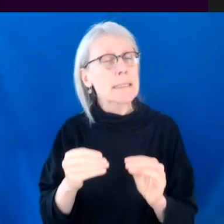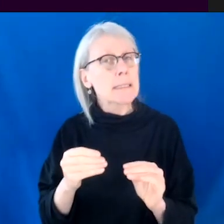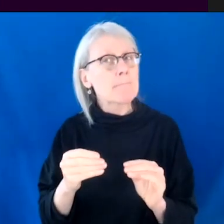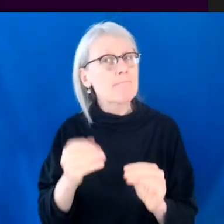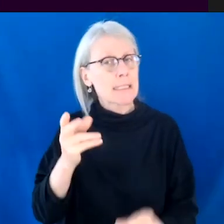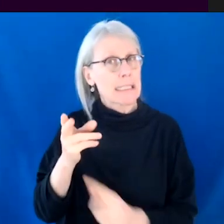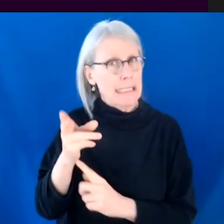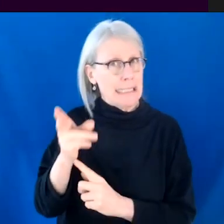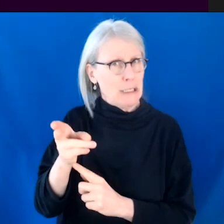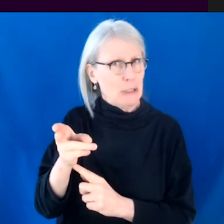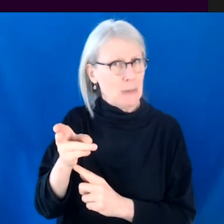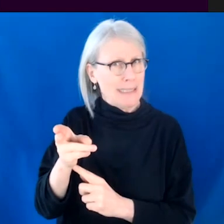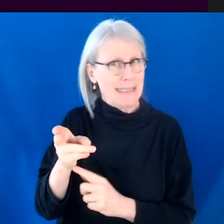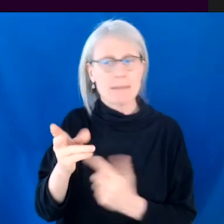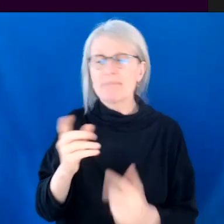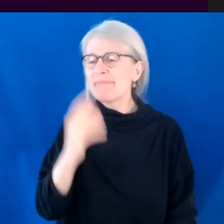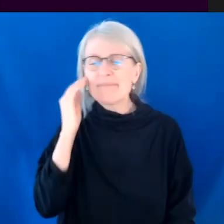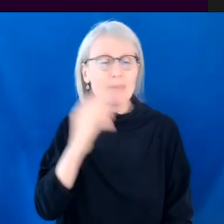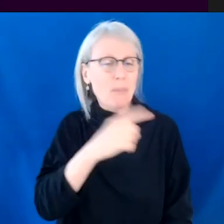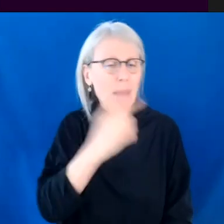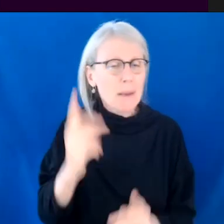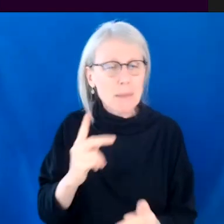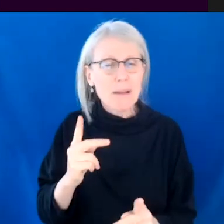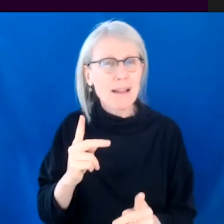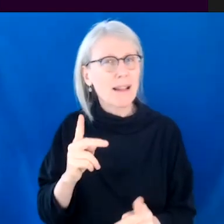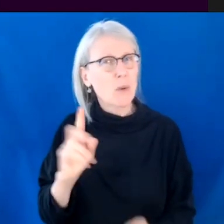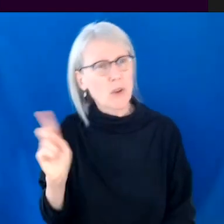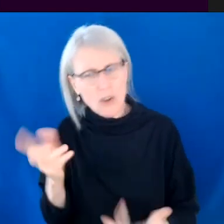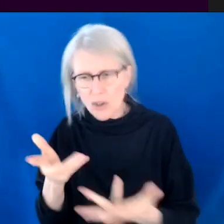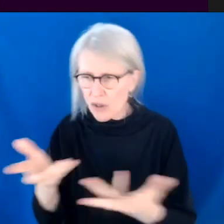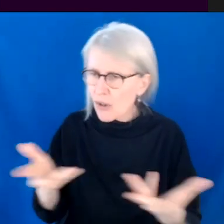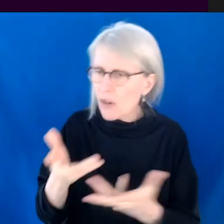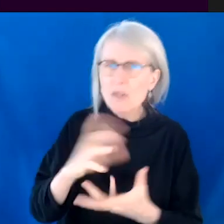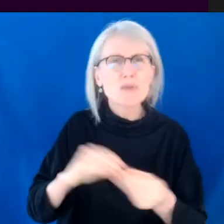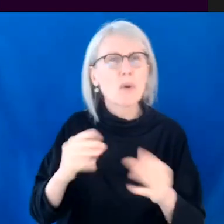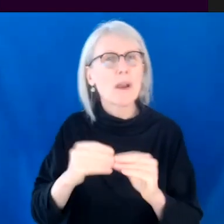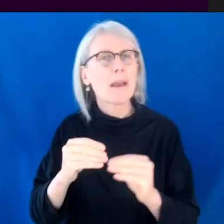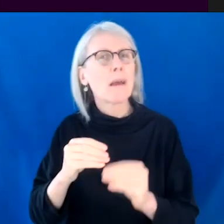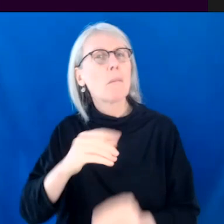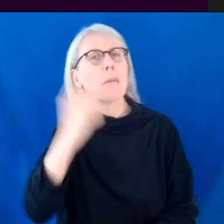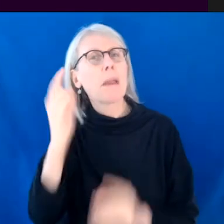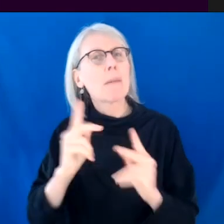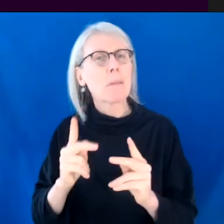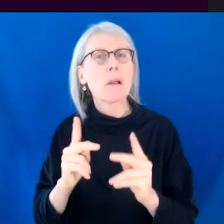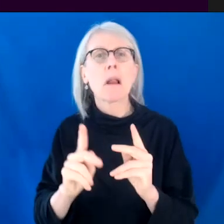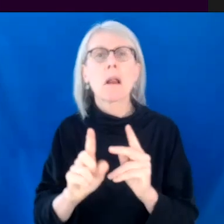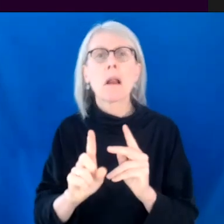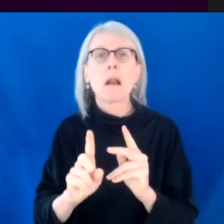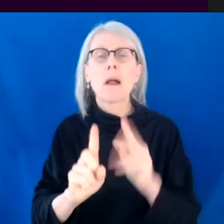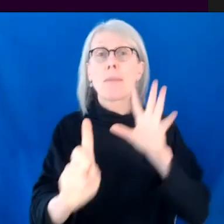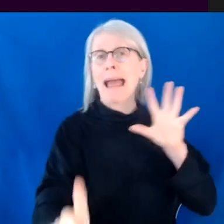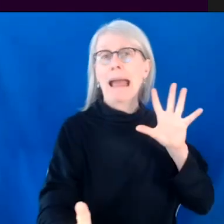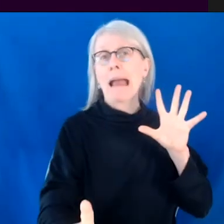in which black people kind of weren't in the story, or if they were, they were in the background. And people would always say, well, you know, that was